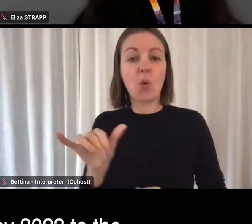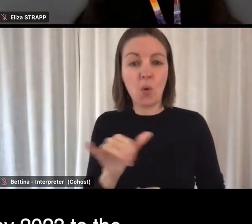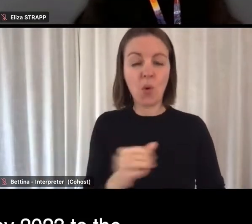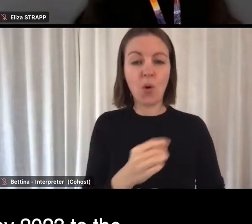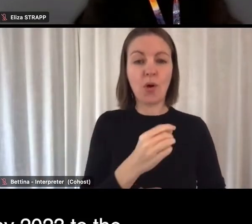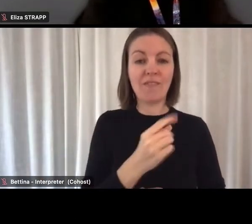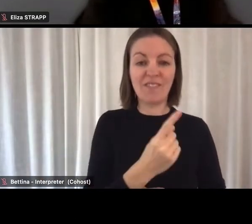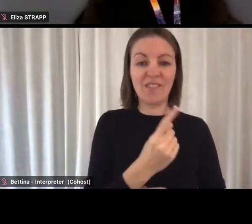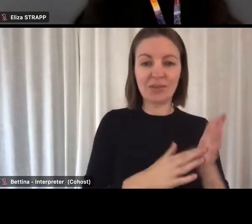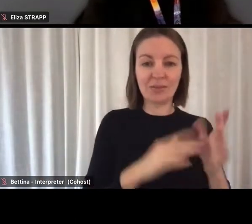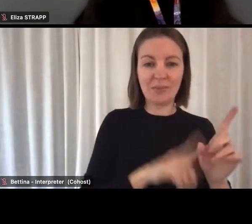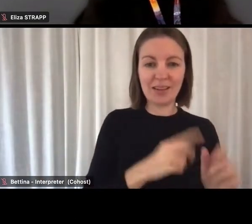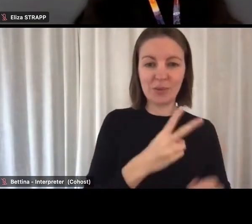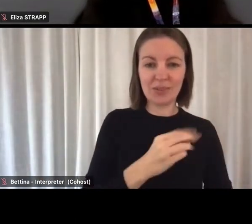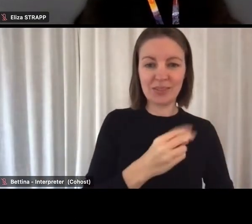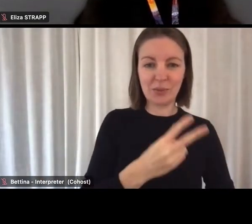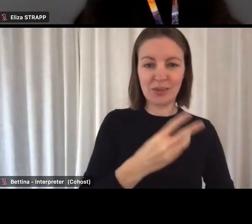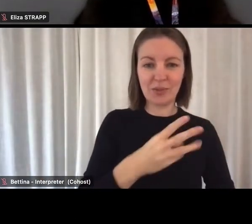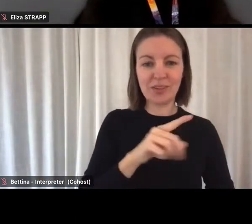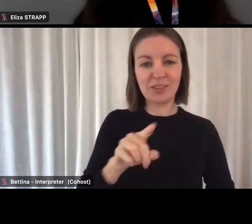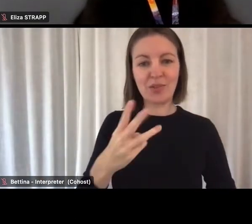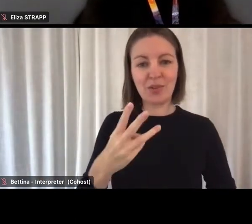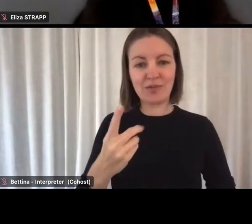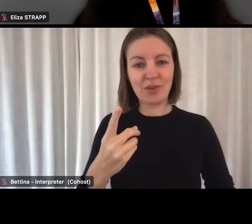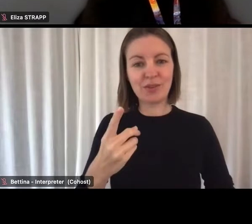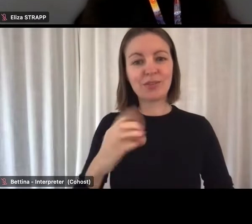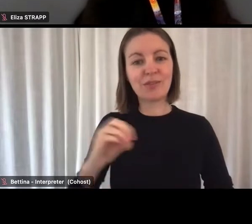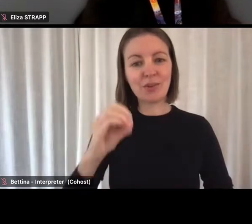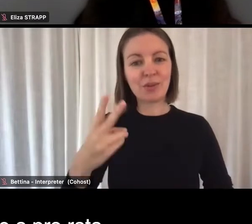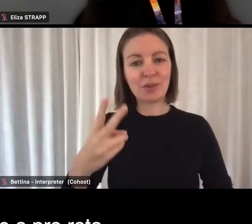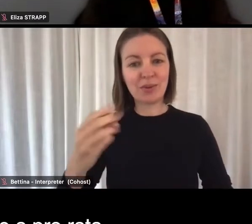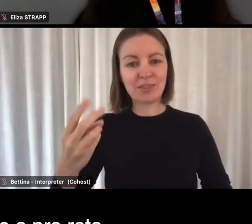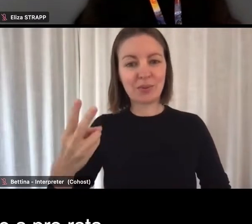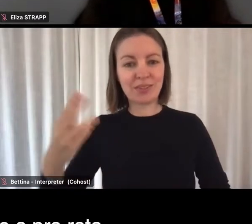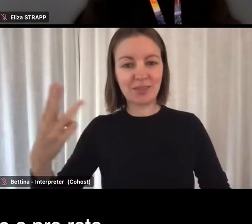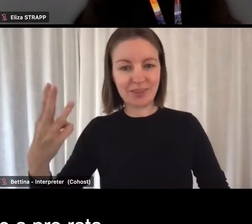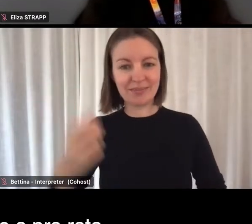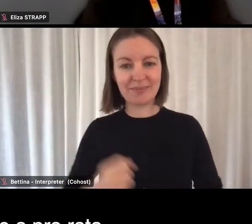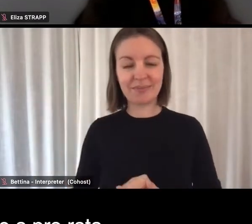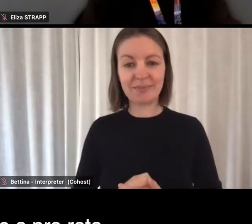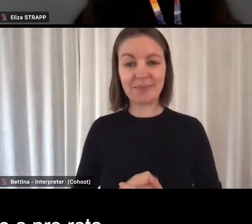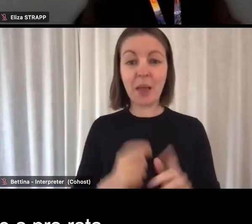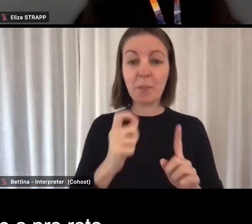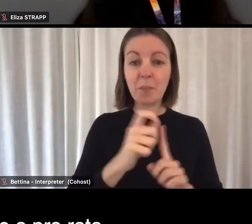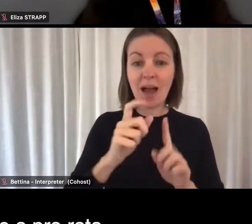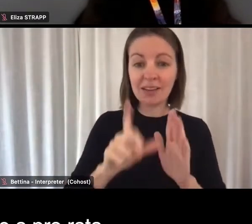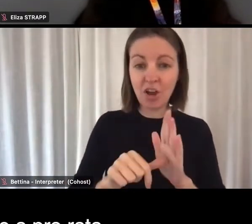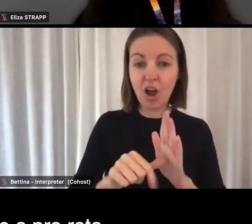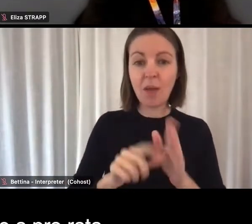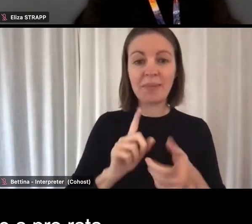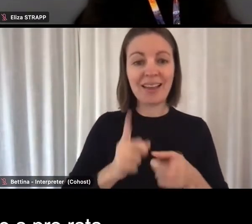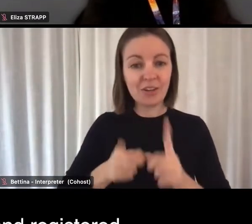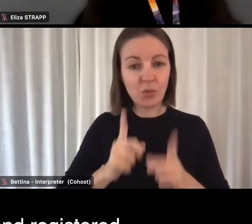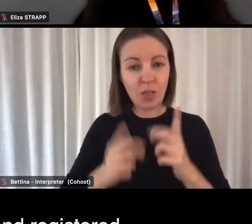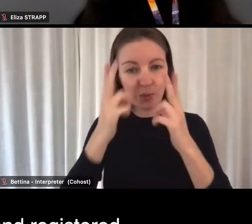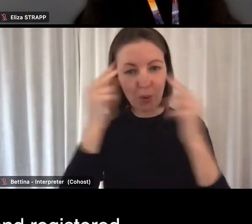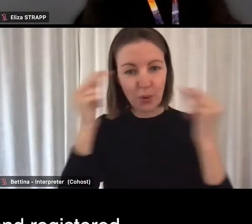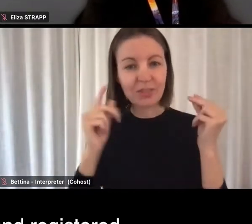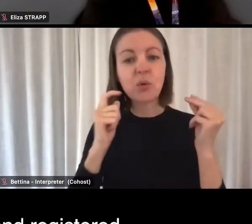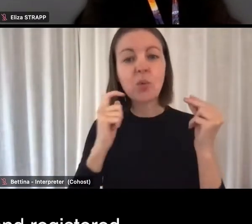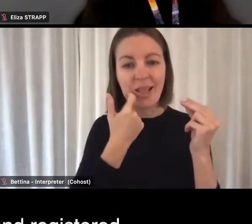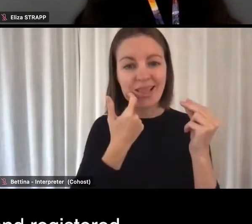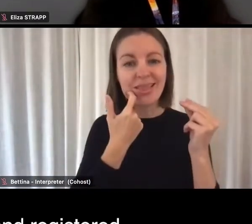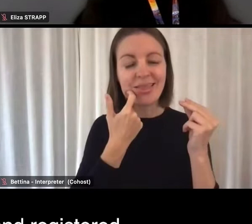2023 to the 31st of October 2023. Part-time and casual nurses will receive a pro-rata payment